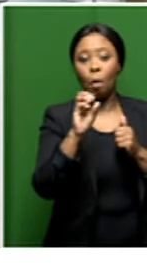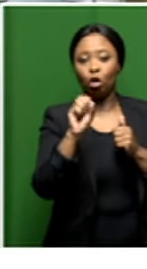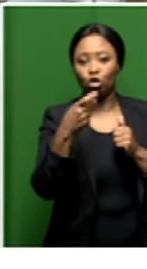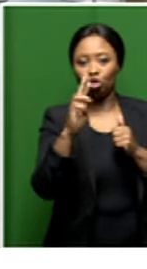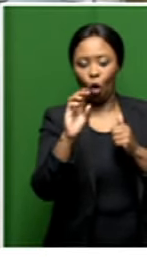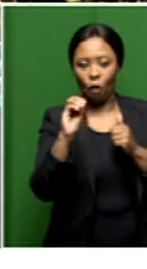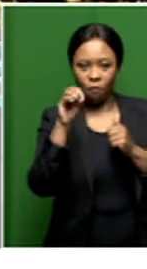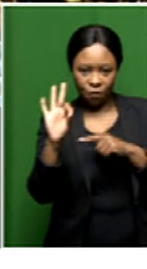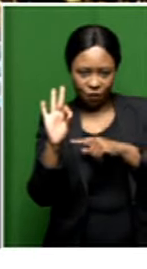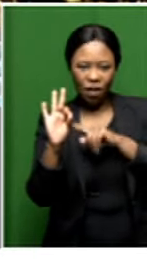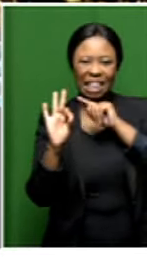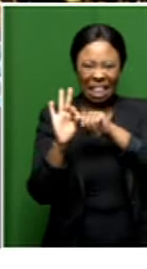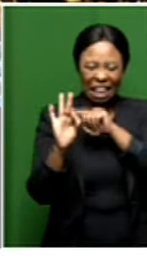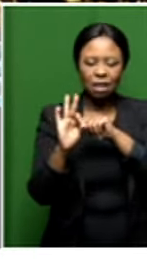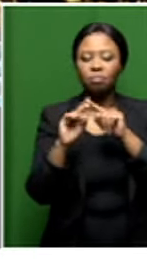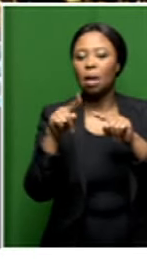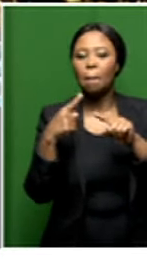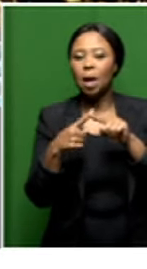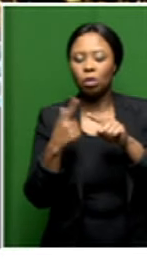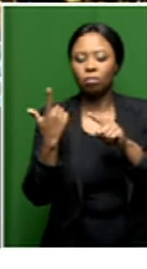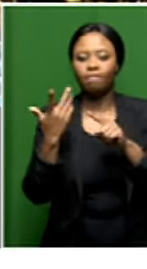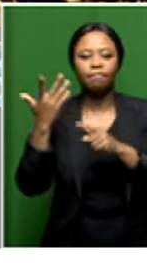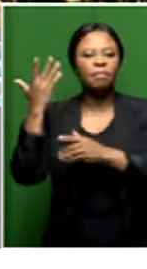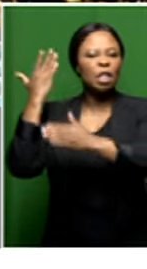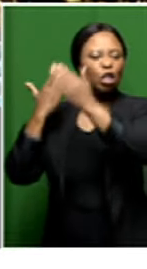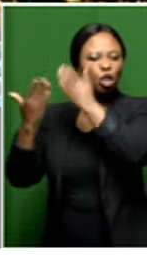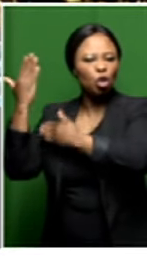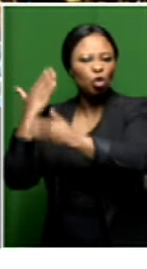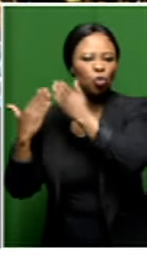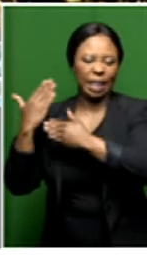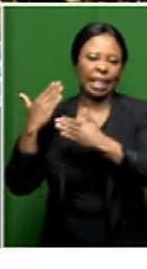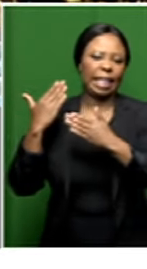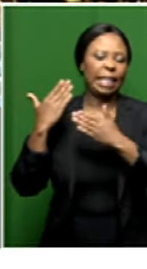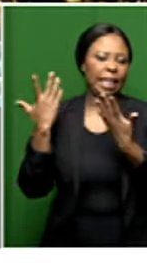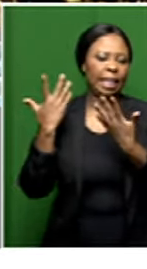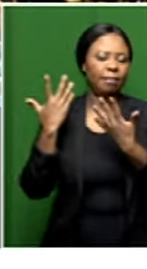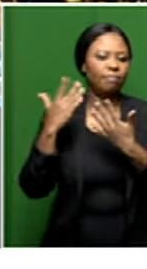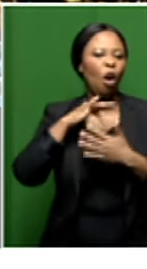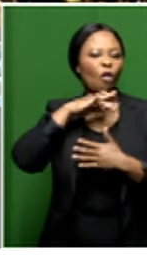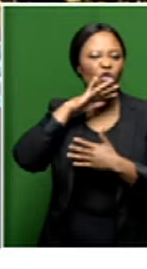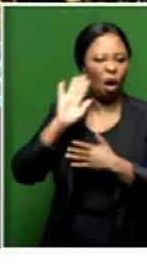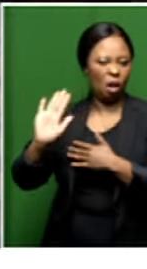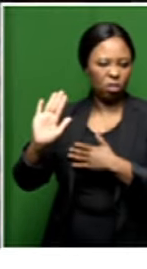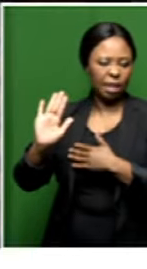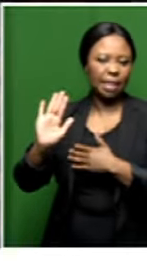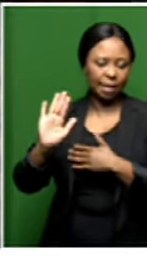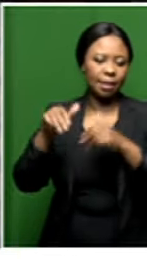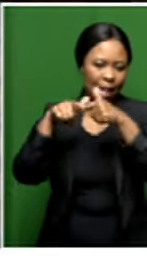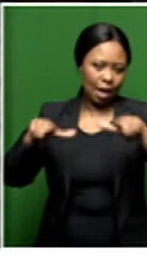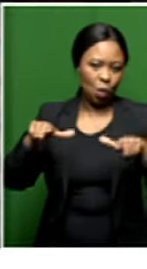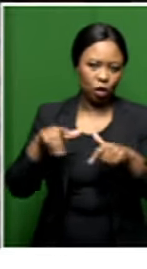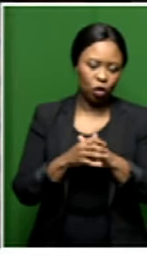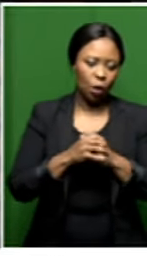which which which which delves in the in the histories and the intricacies of of the Afrikaans language.